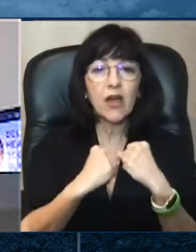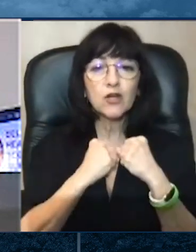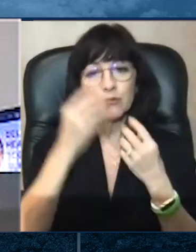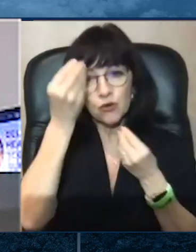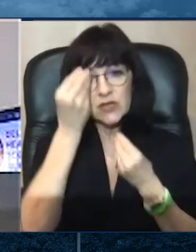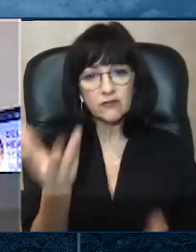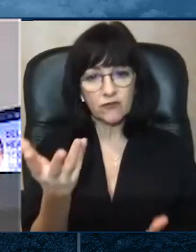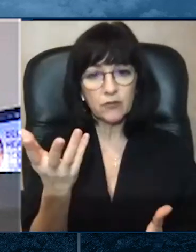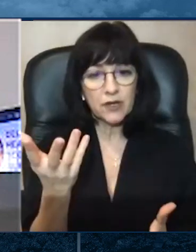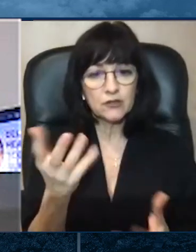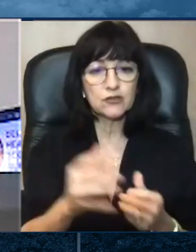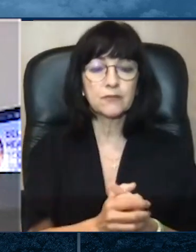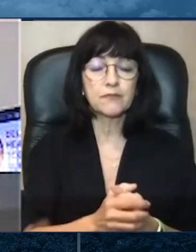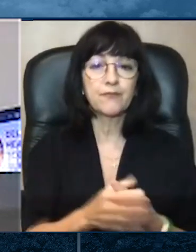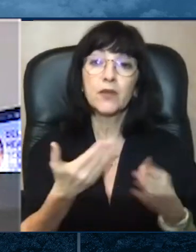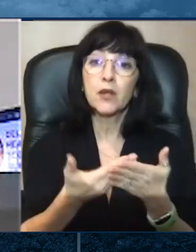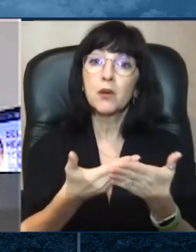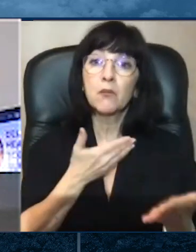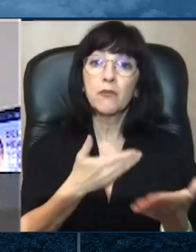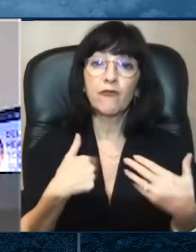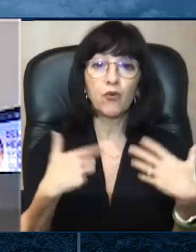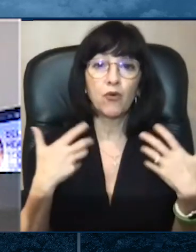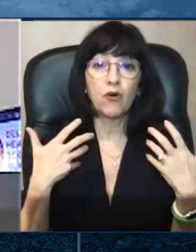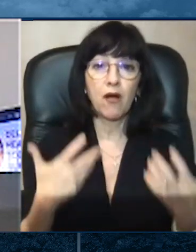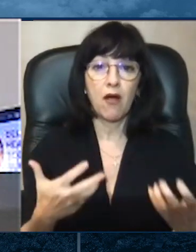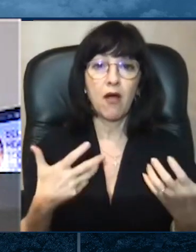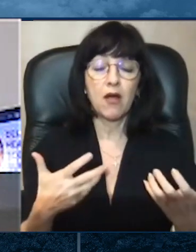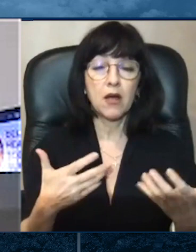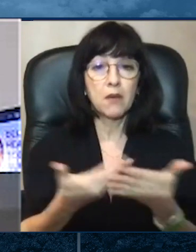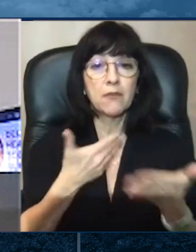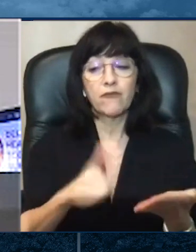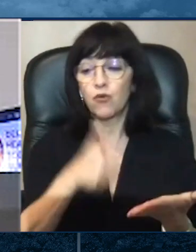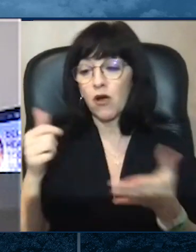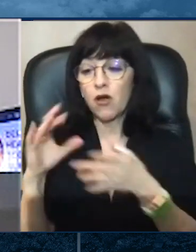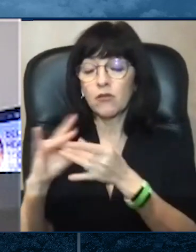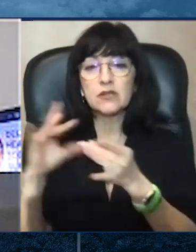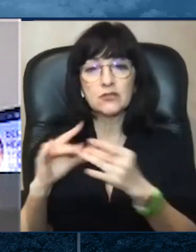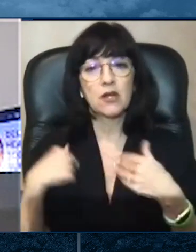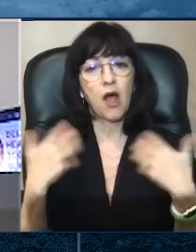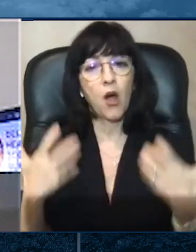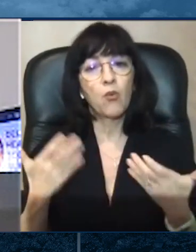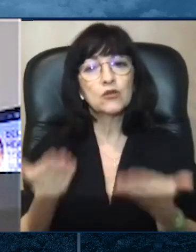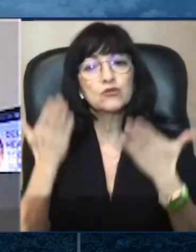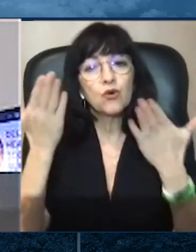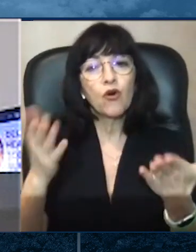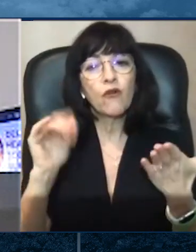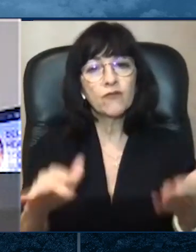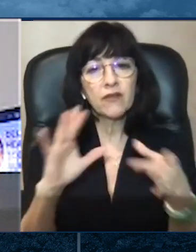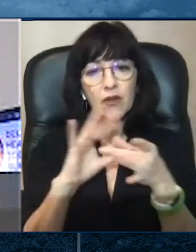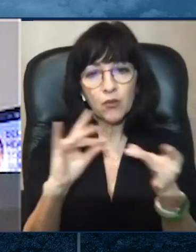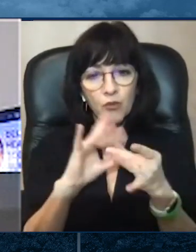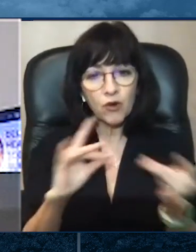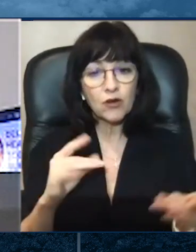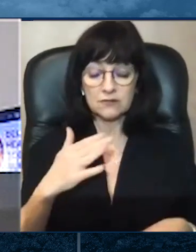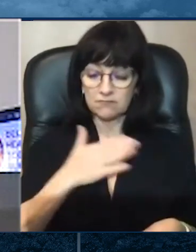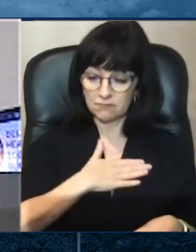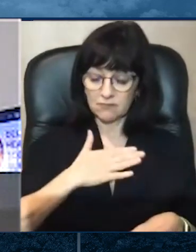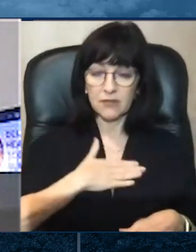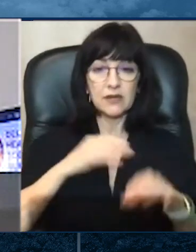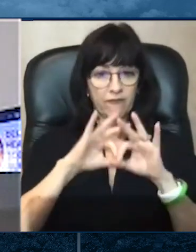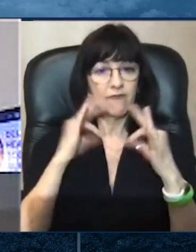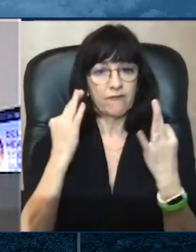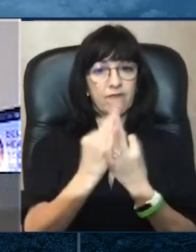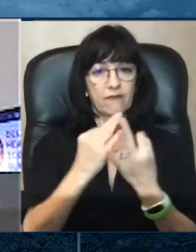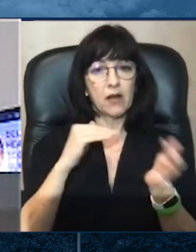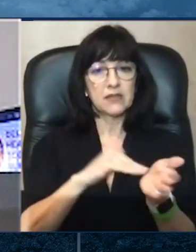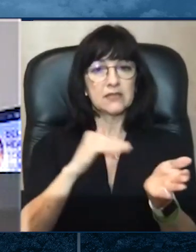I want to offer these words to members of the Hispanic community in our state. I am a family doctor by training and have volunteered